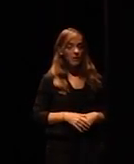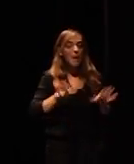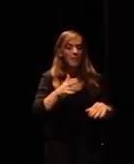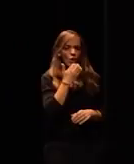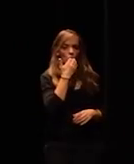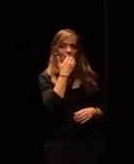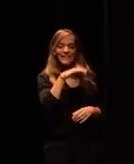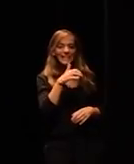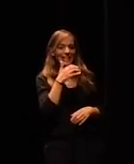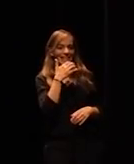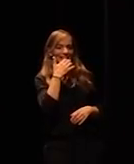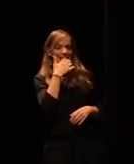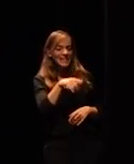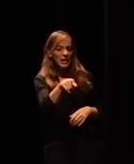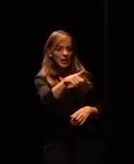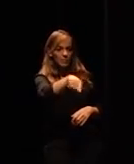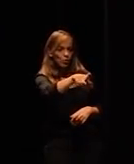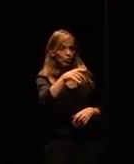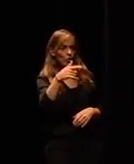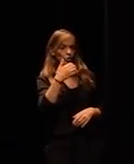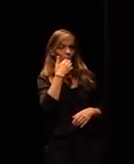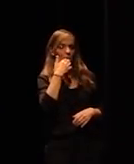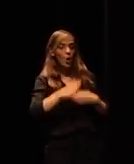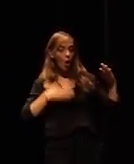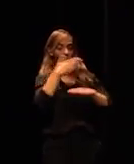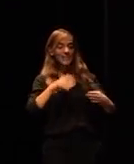the reason the pilot is there is because of us not because of the machine